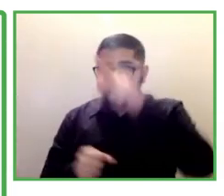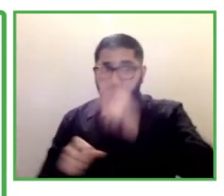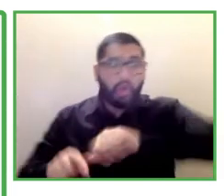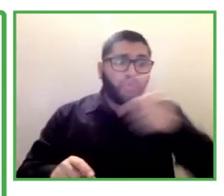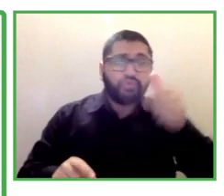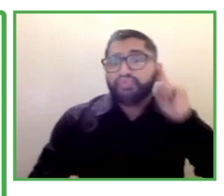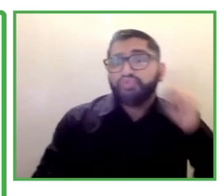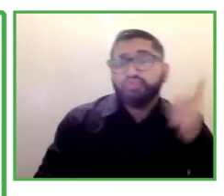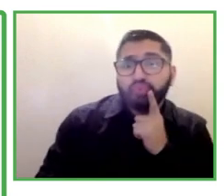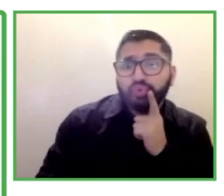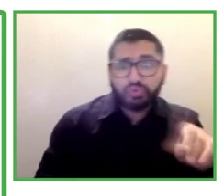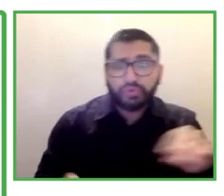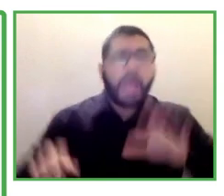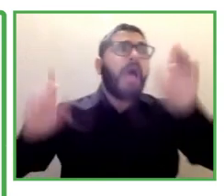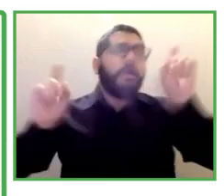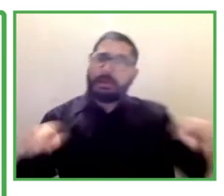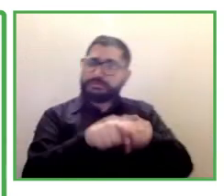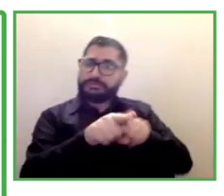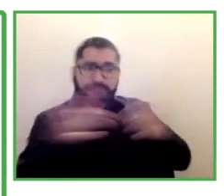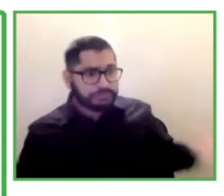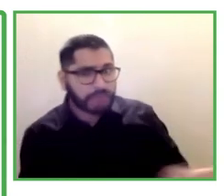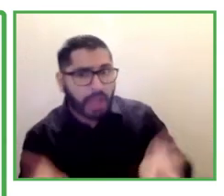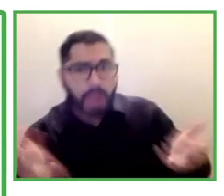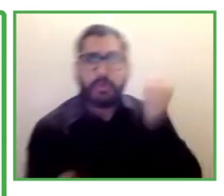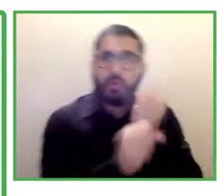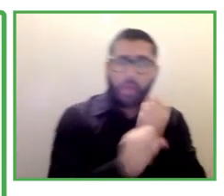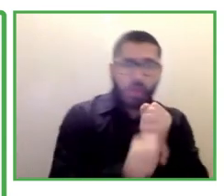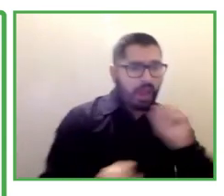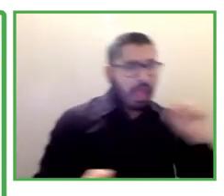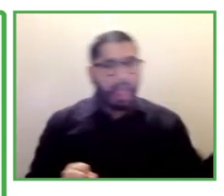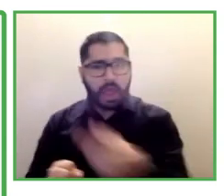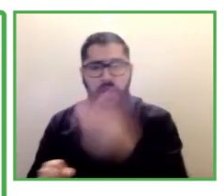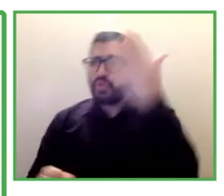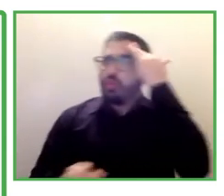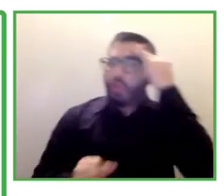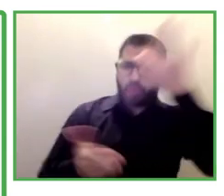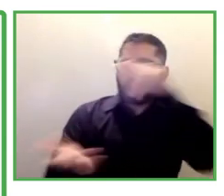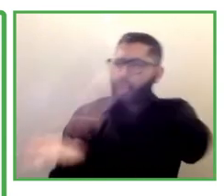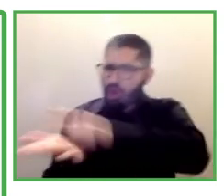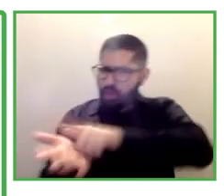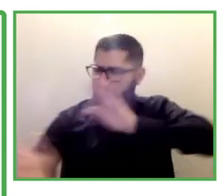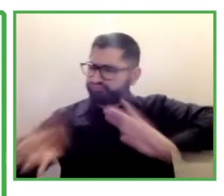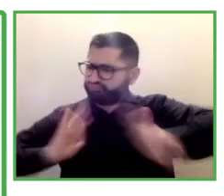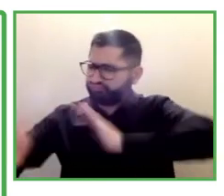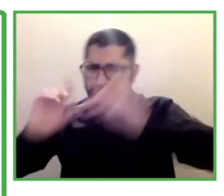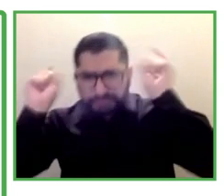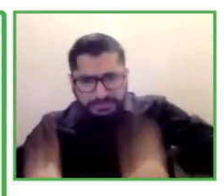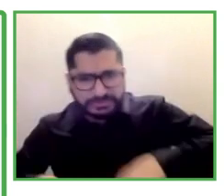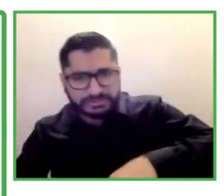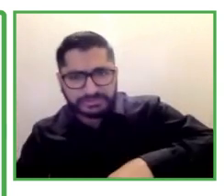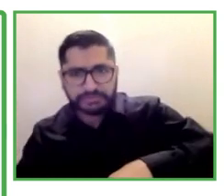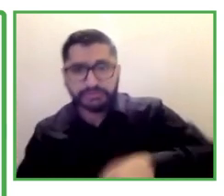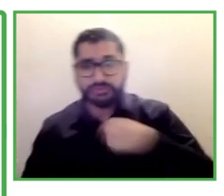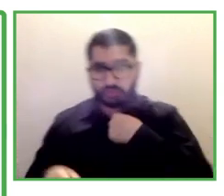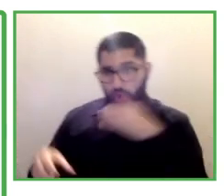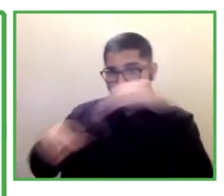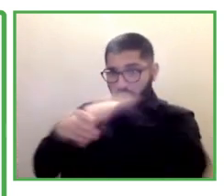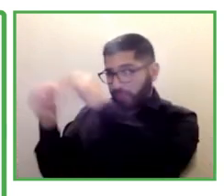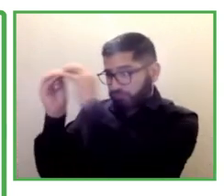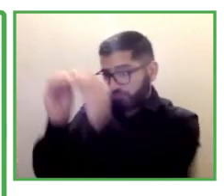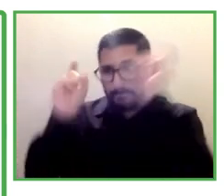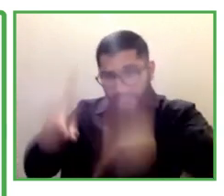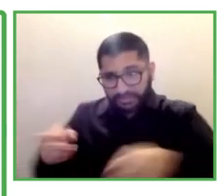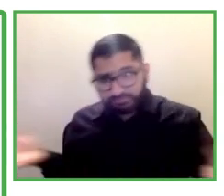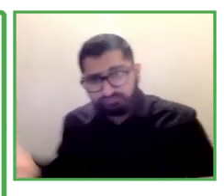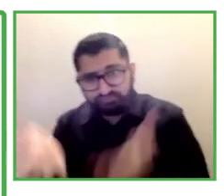will make them feel much more wanted and part of the team. Now, some ground rules. And with this, I will